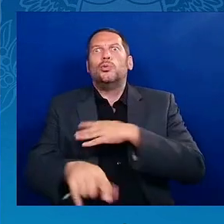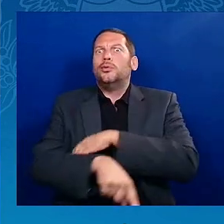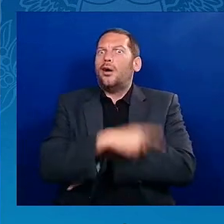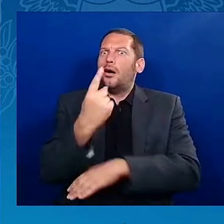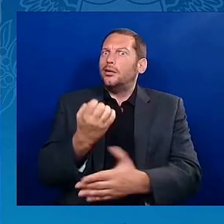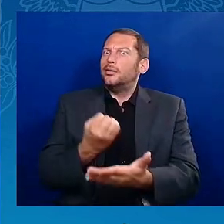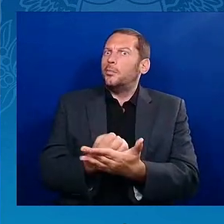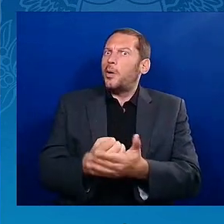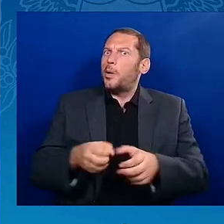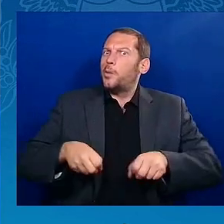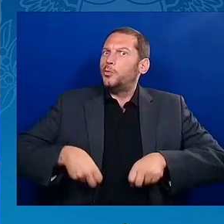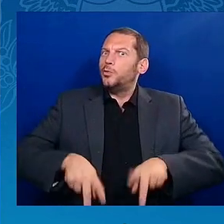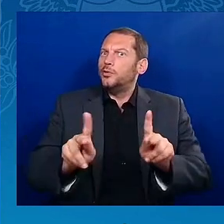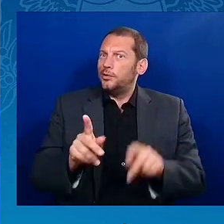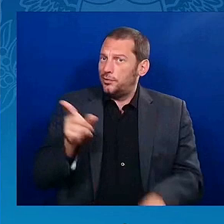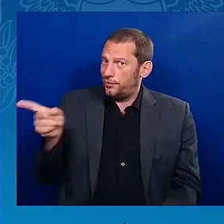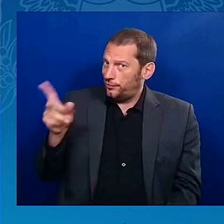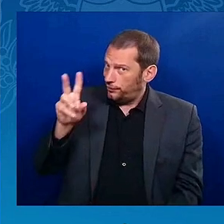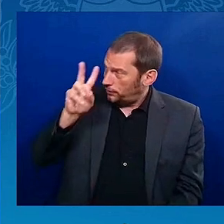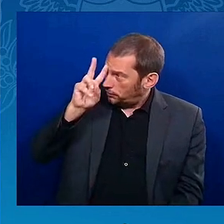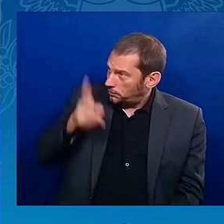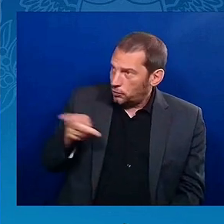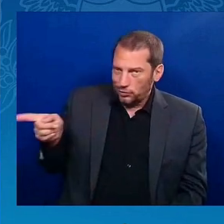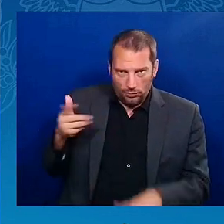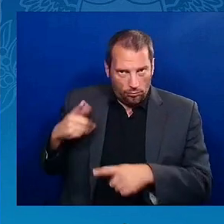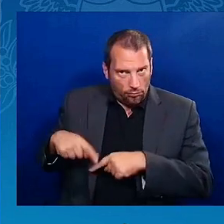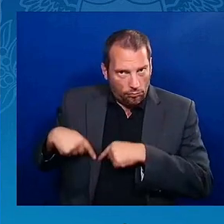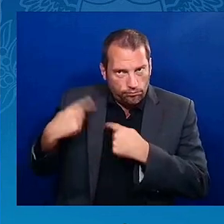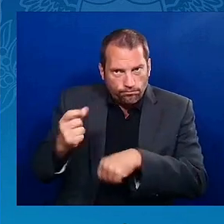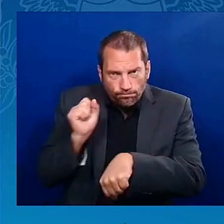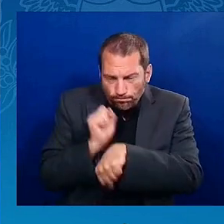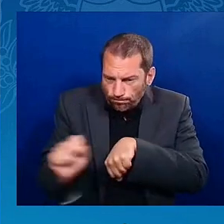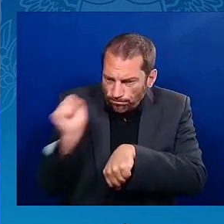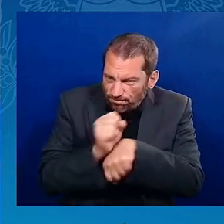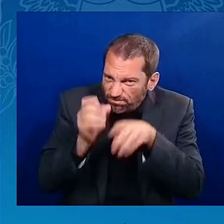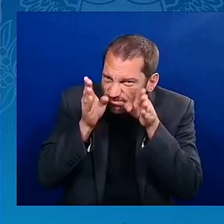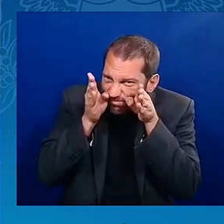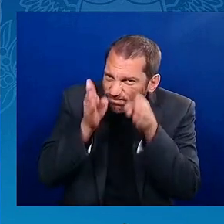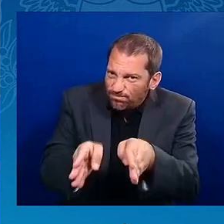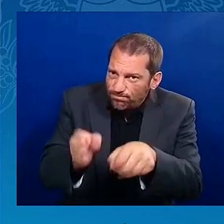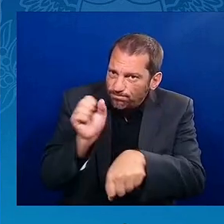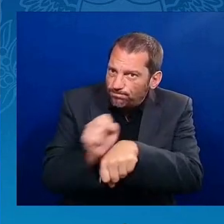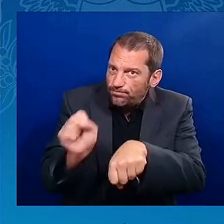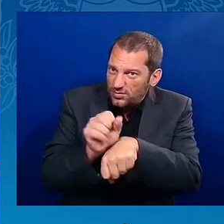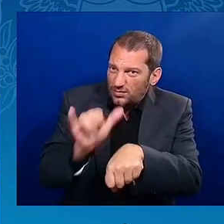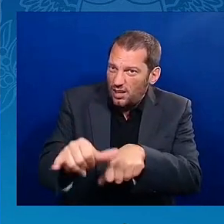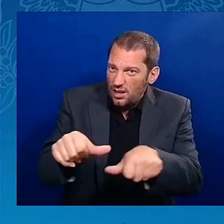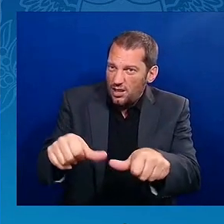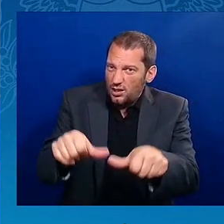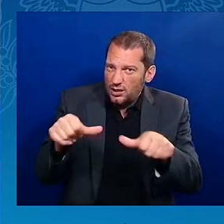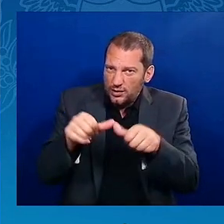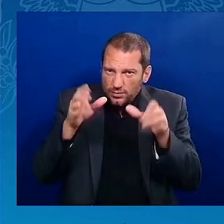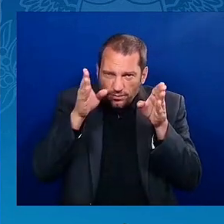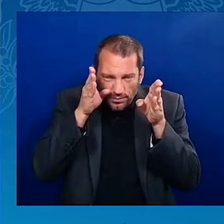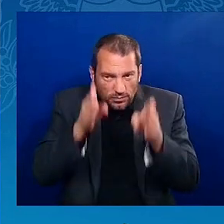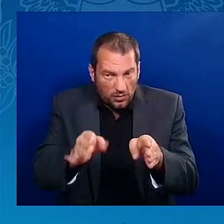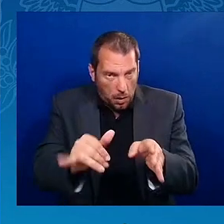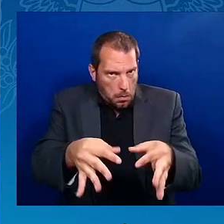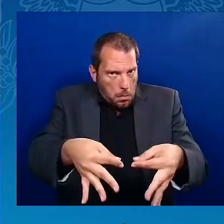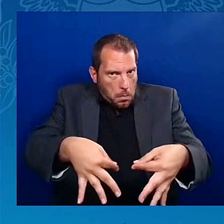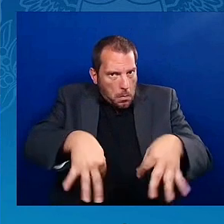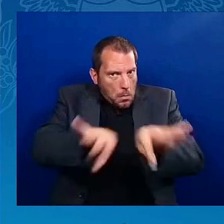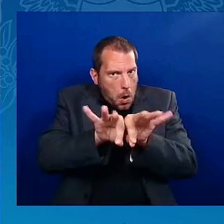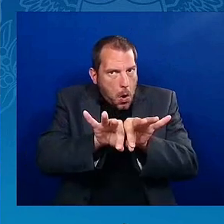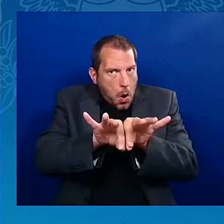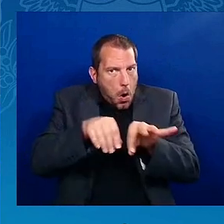area carries a focus that is critical to my community, to my family, and to me, and to all of